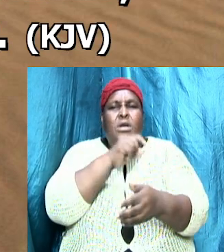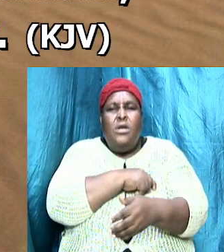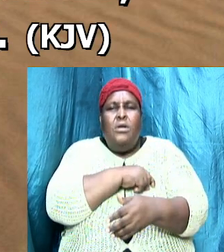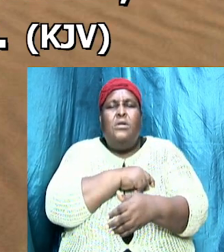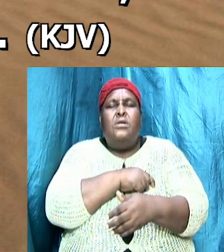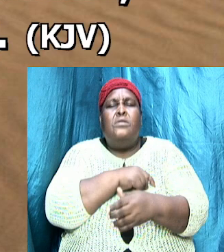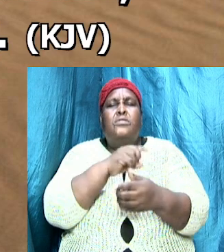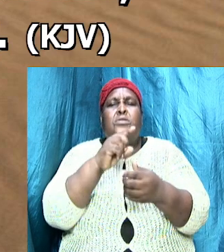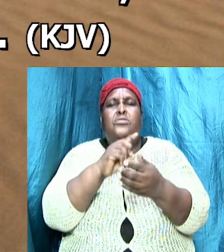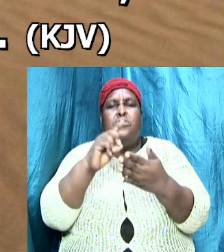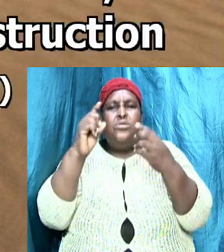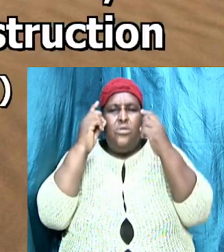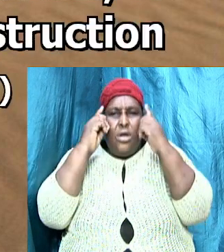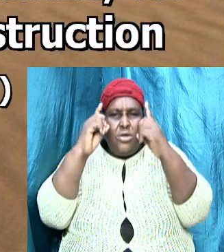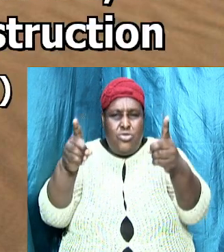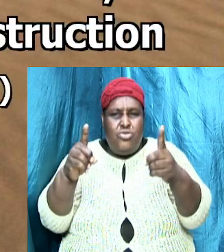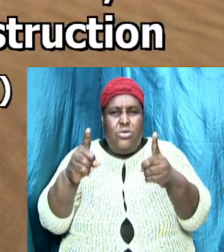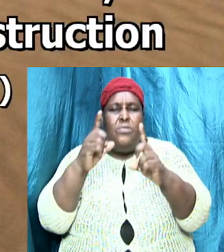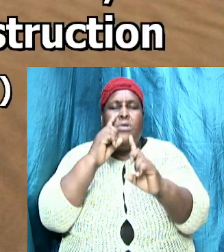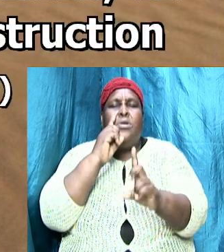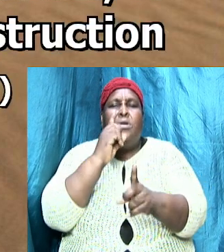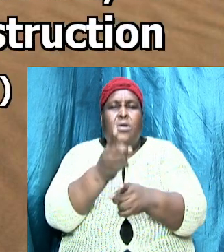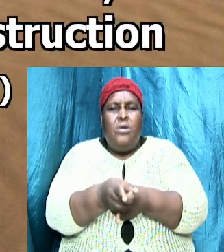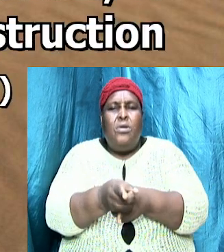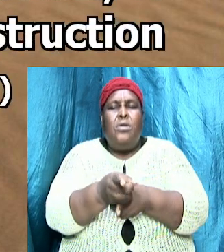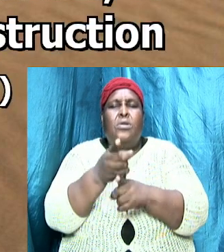for doctrine for reproof for correction